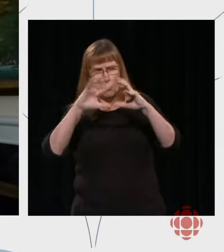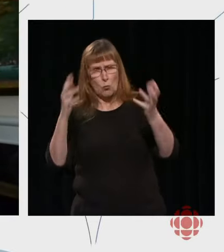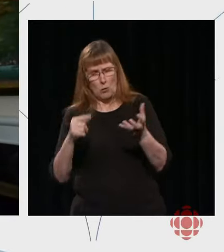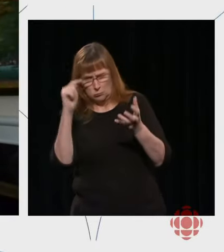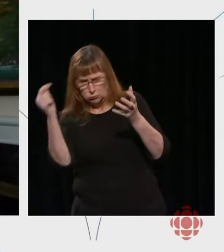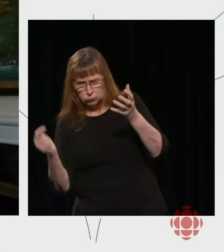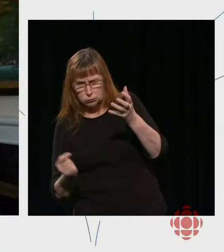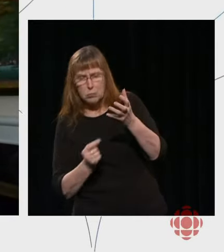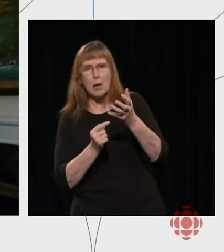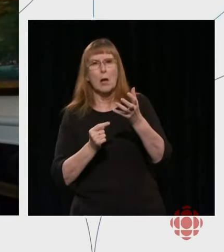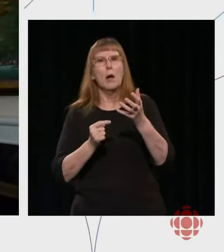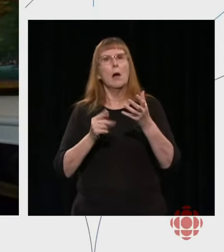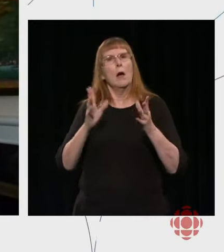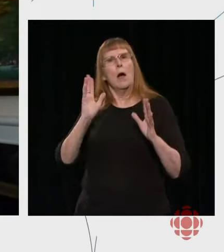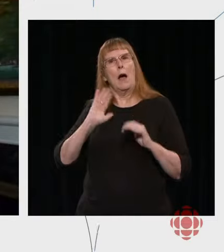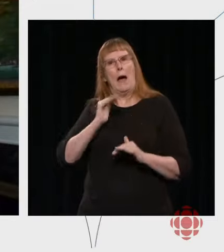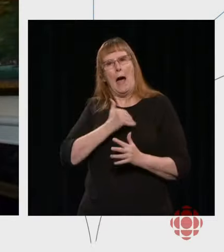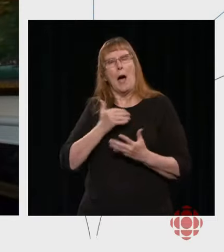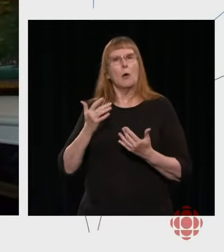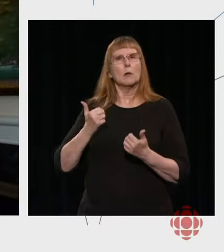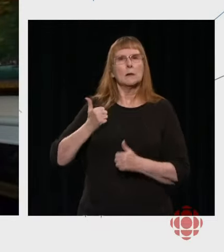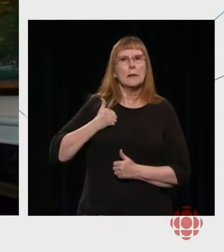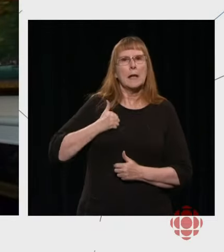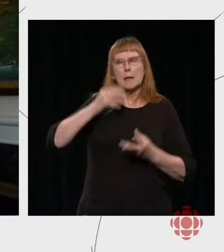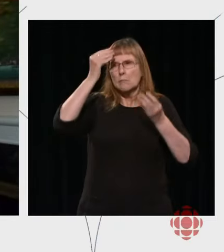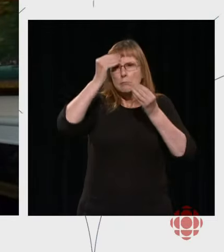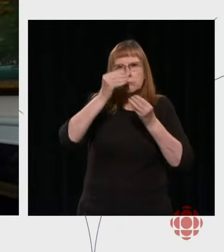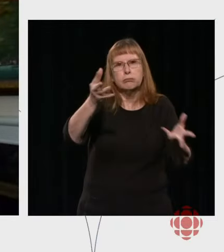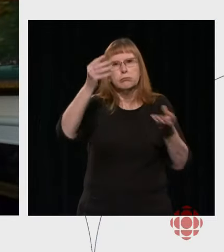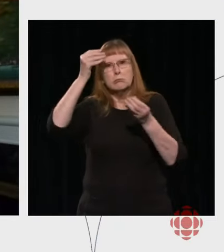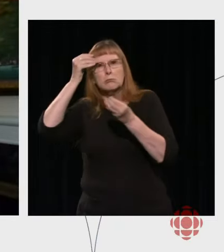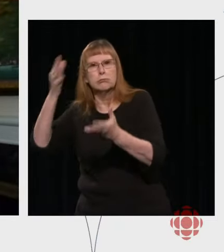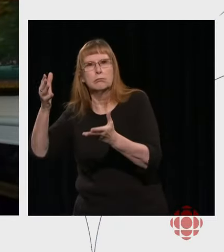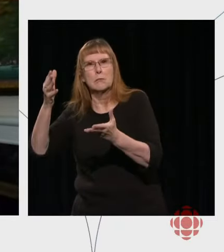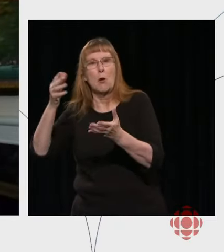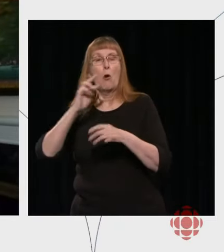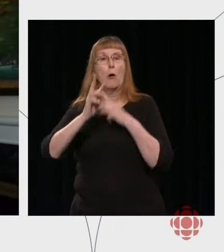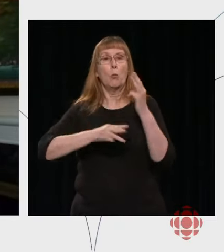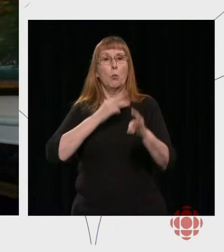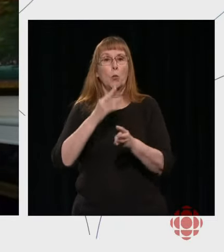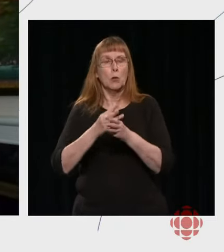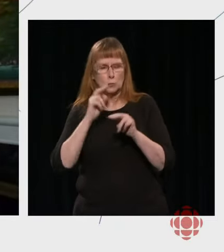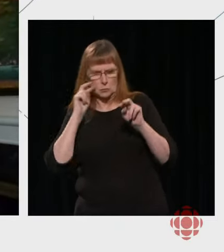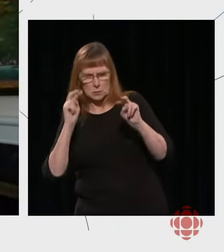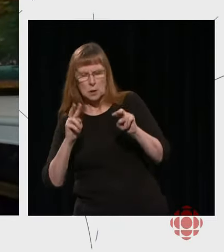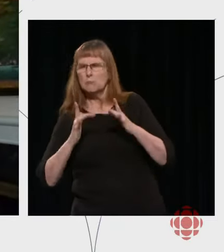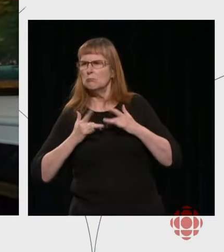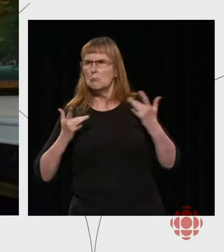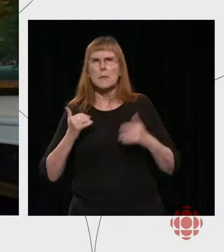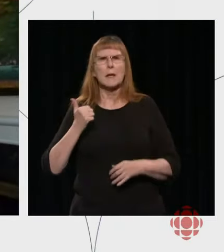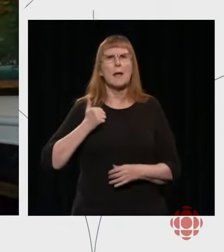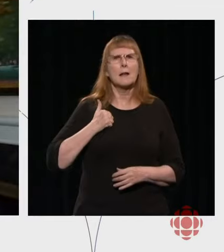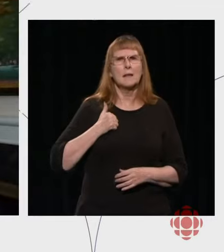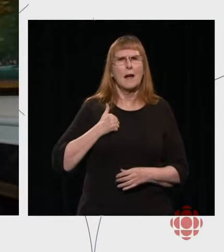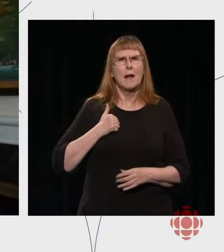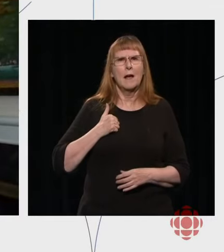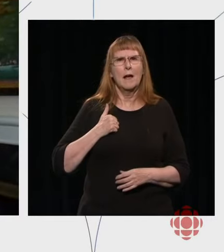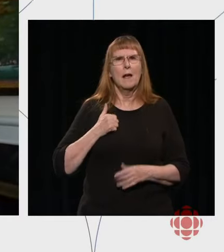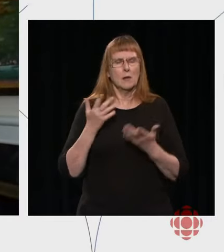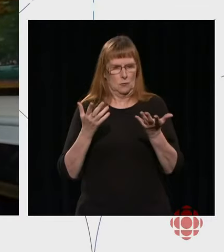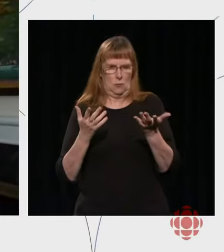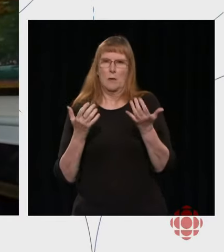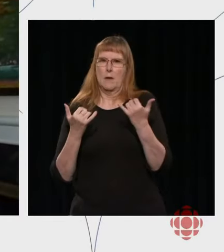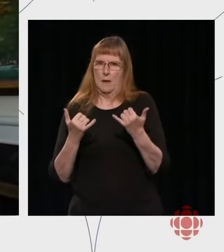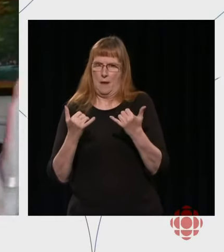of view, to global audiences. So, we're looking closely at how RCE can better support our